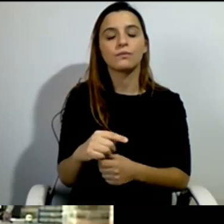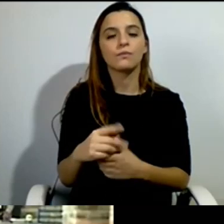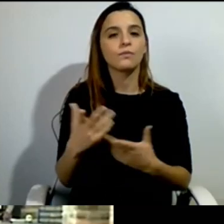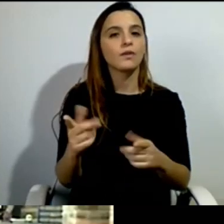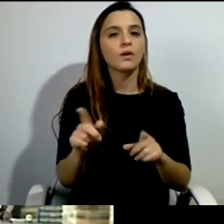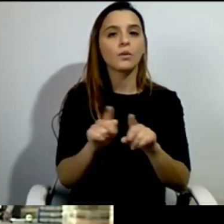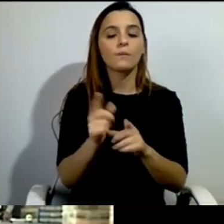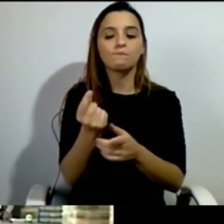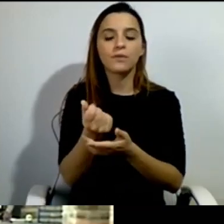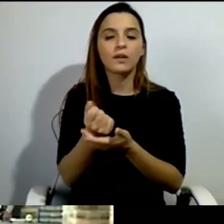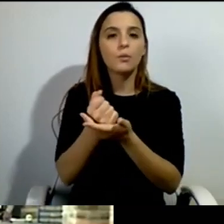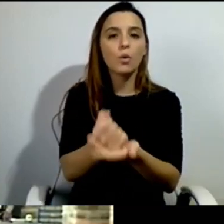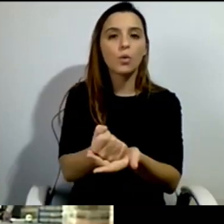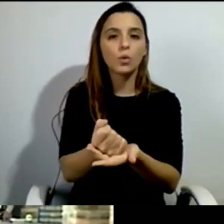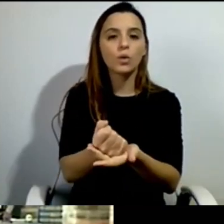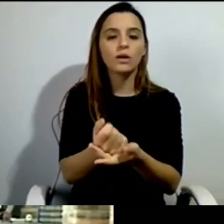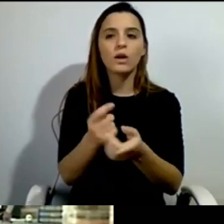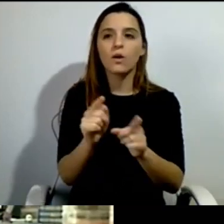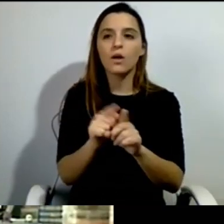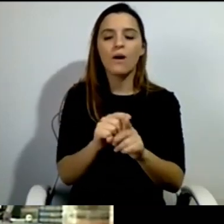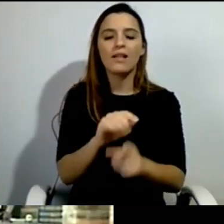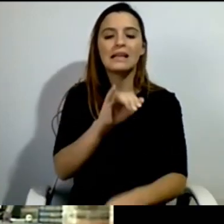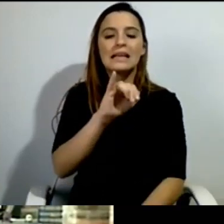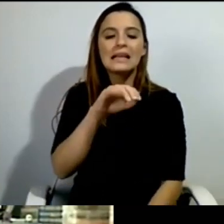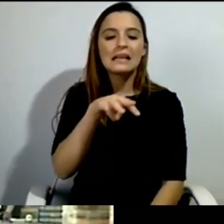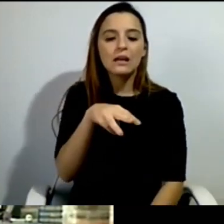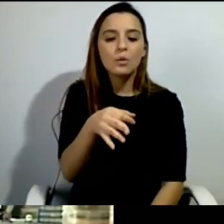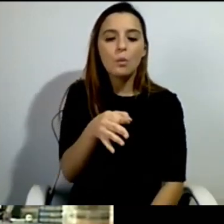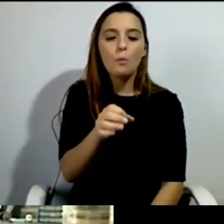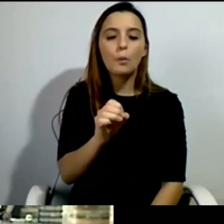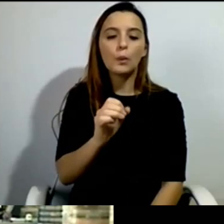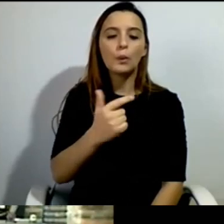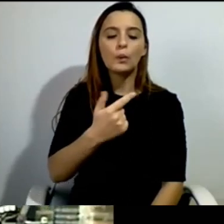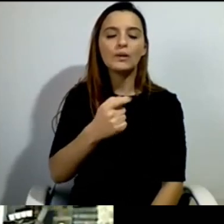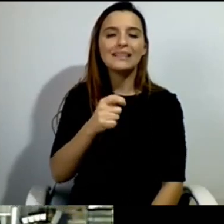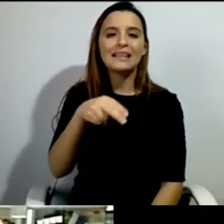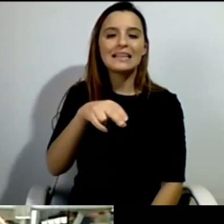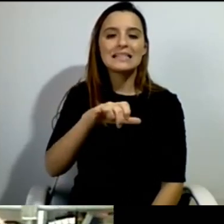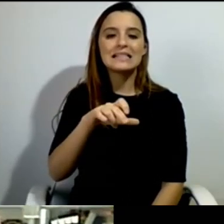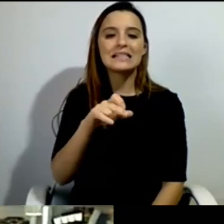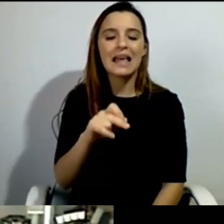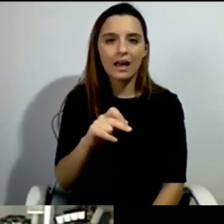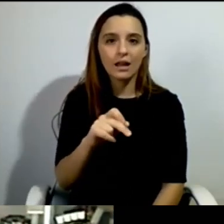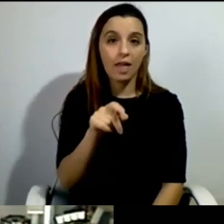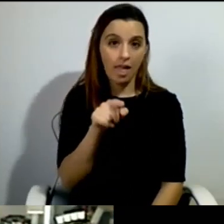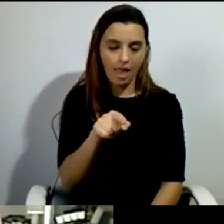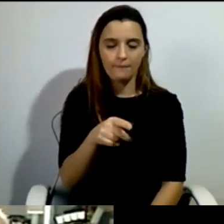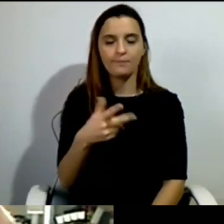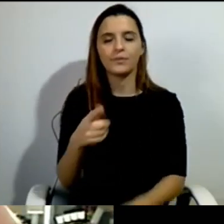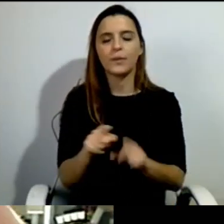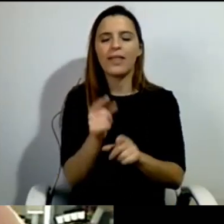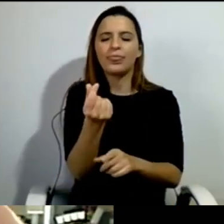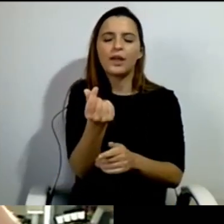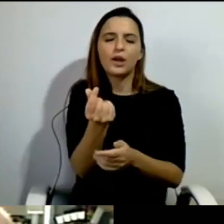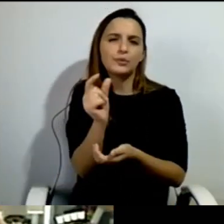little bit of money considered by the politicians to be money for presents to